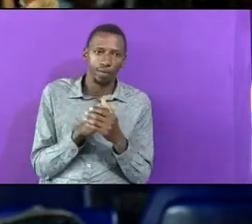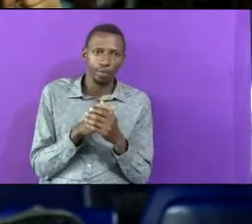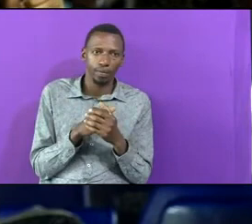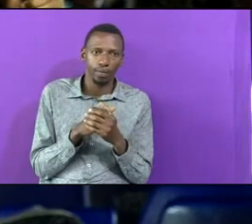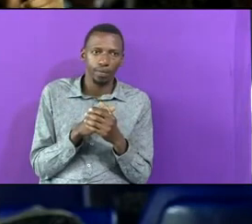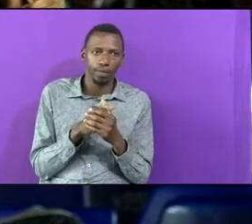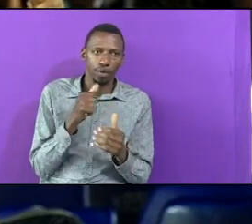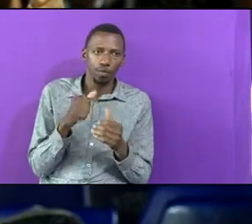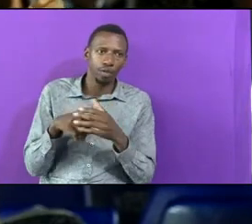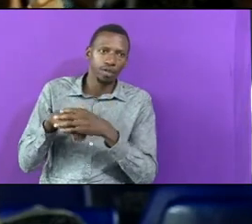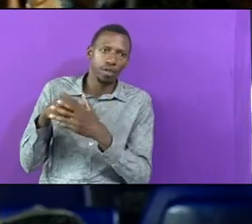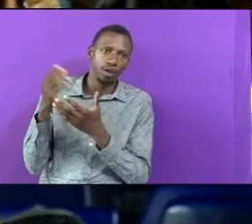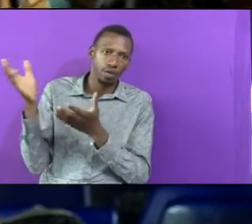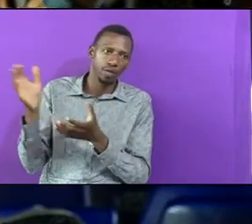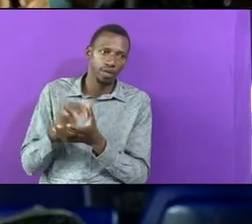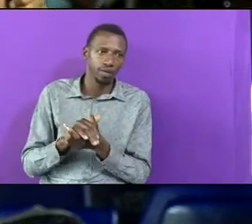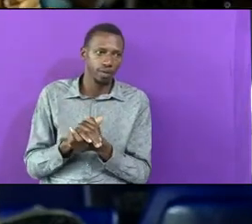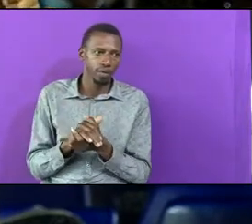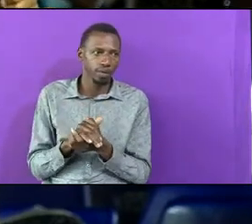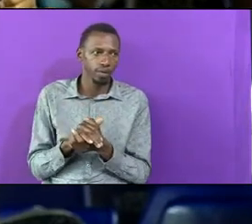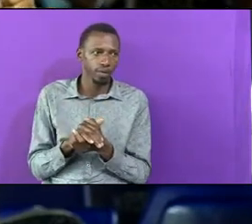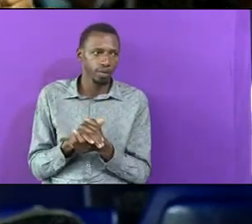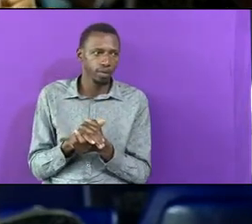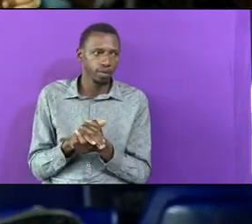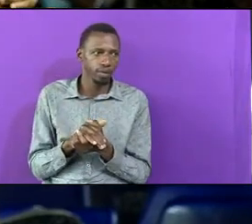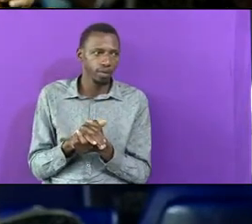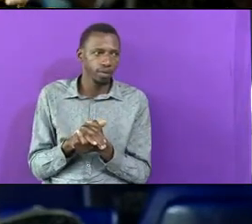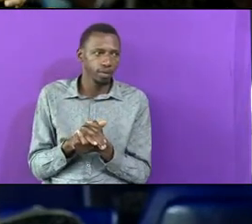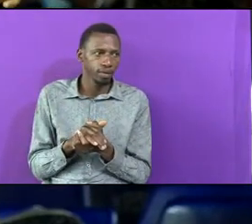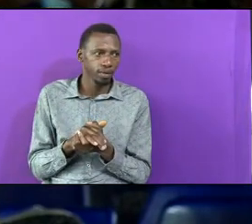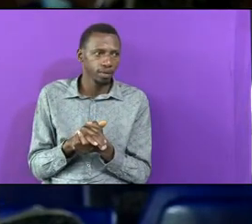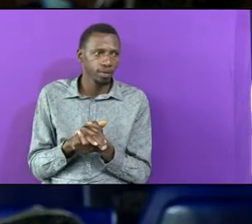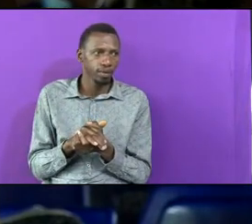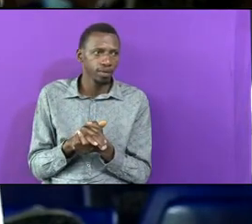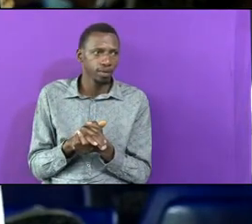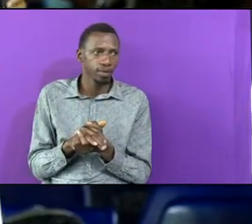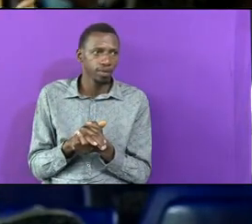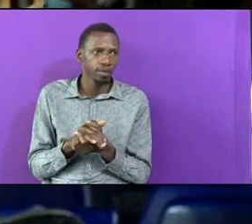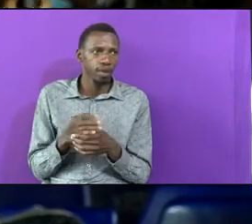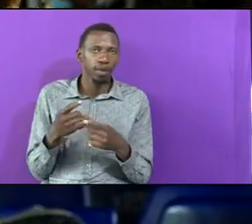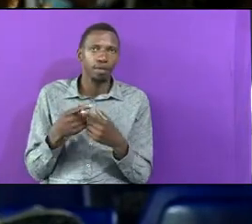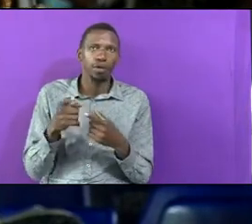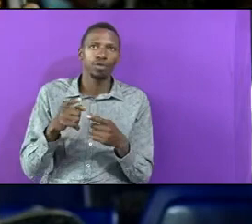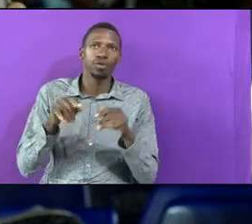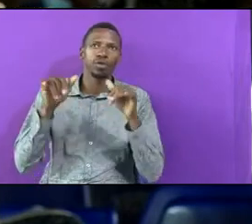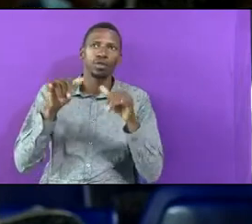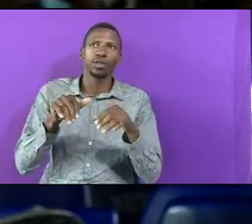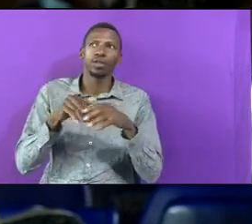That Are Parked Out Here A Sign Of Wealth And Yet You Remain In A Structure